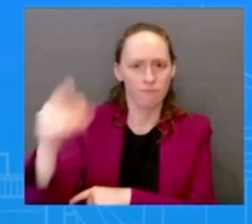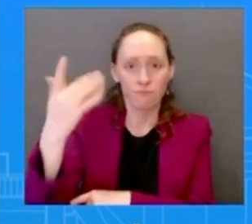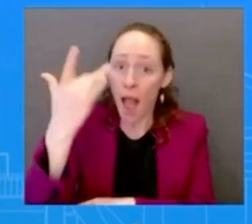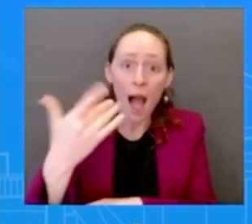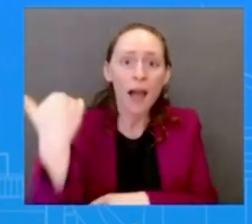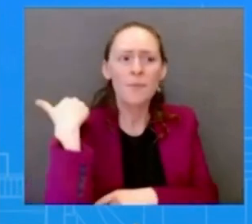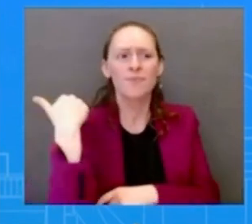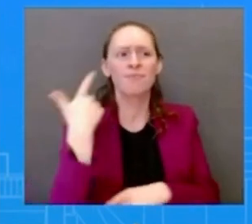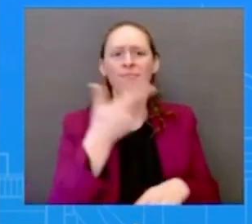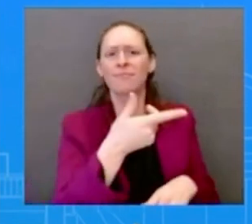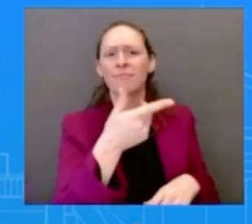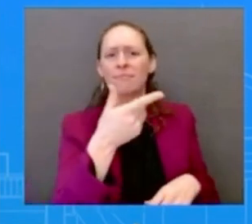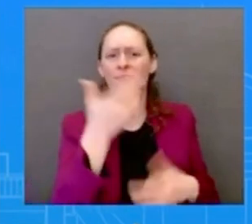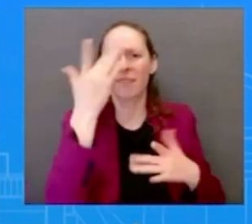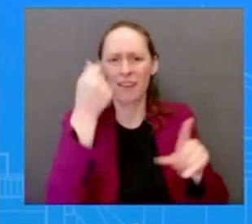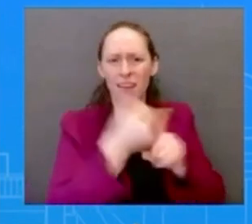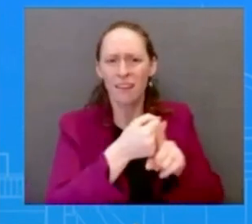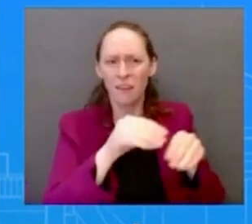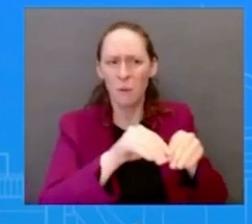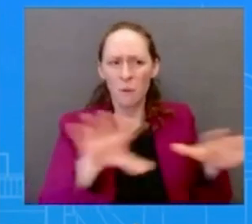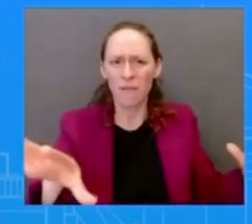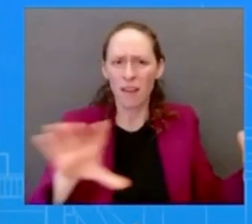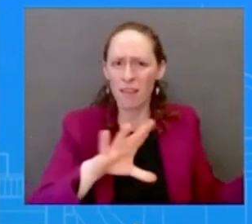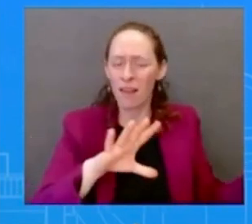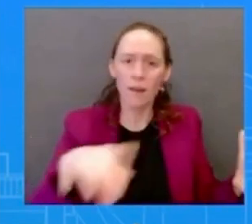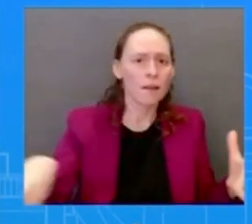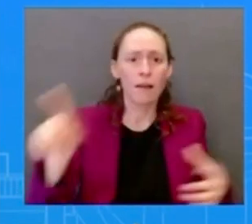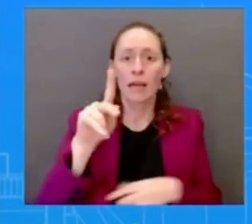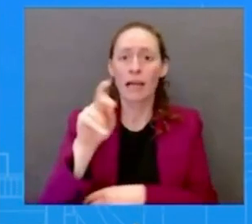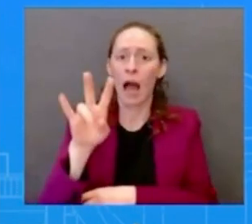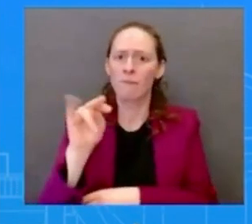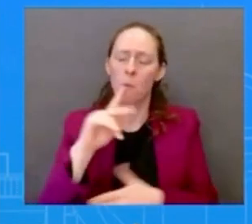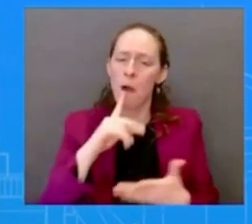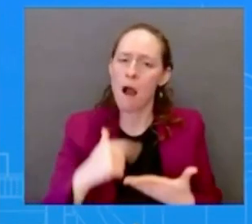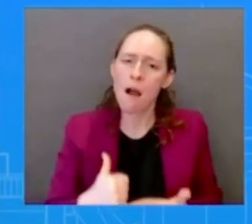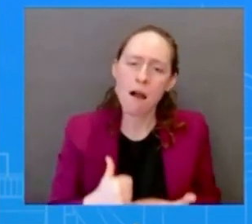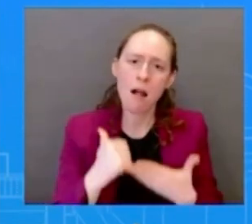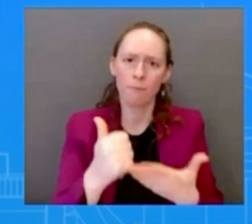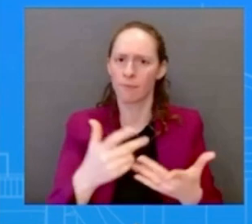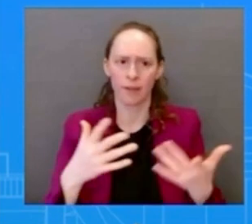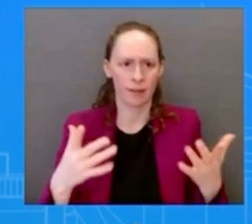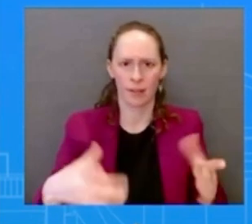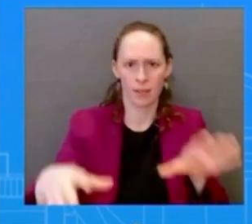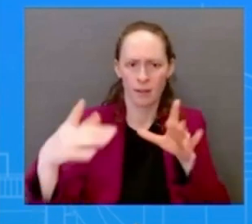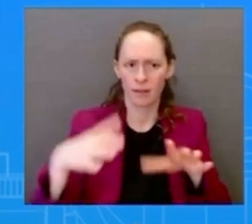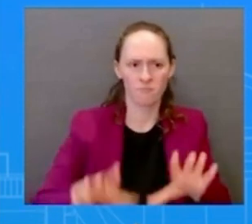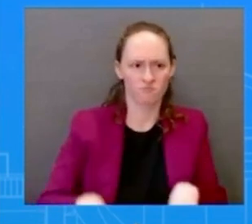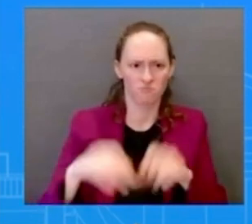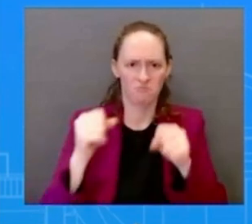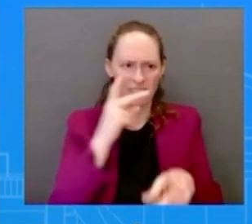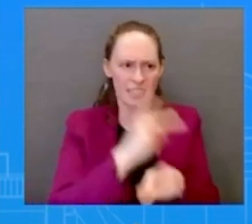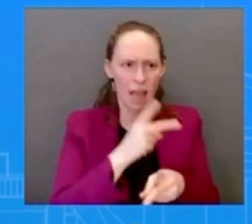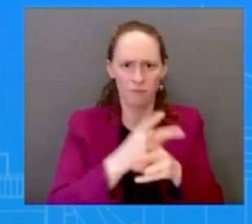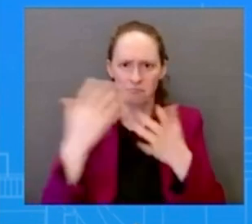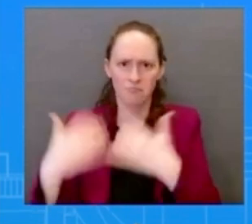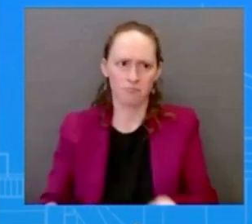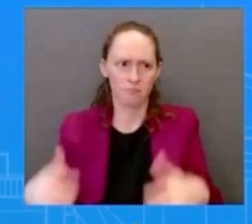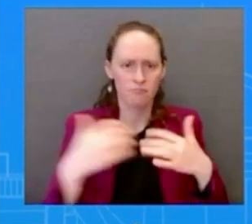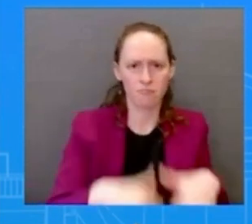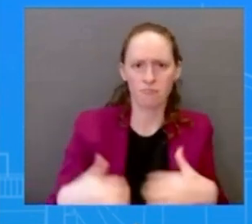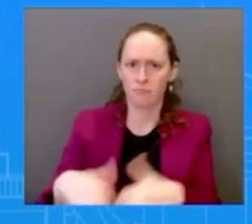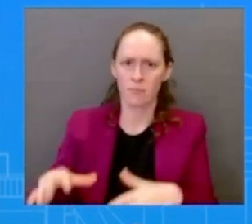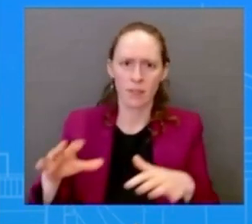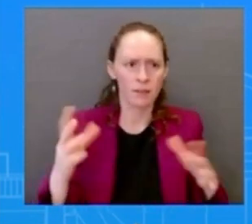and Kevin took that on uh without complaint uh and with clear brilliance and uh really